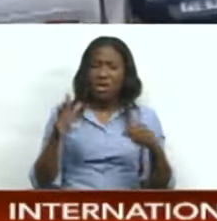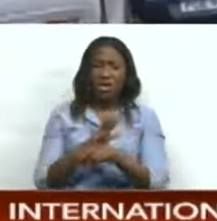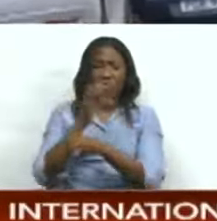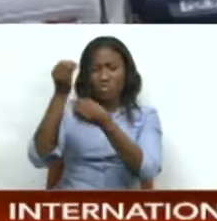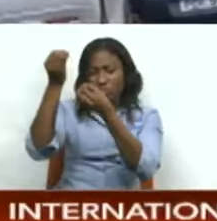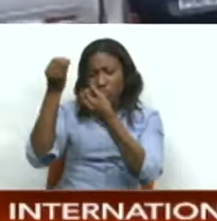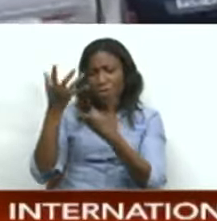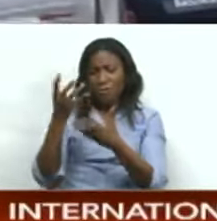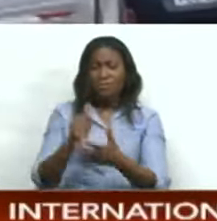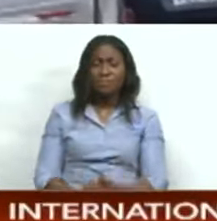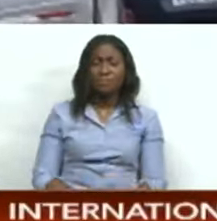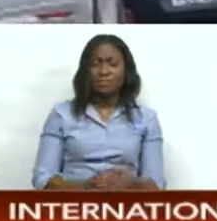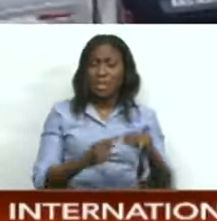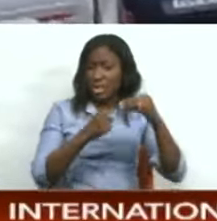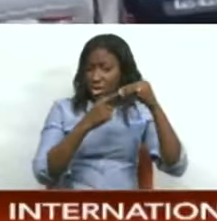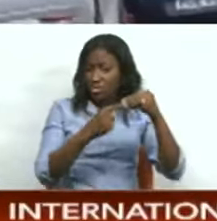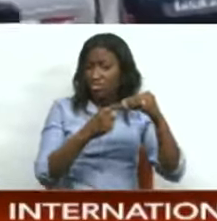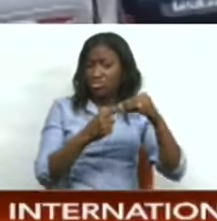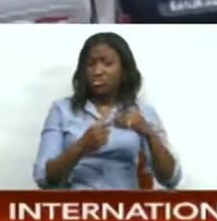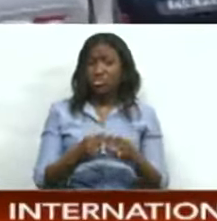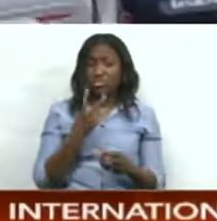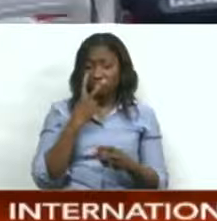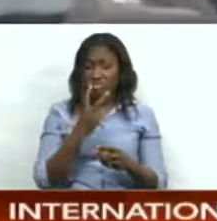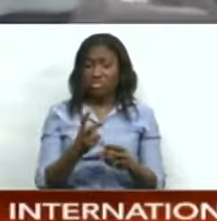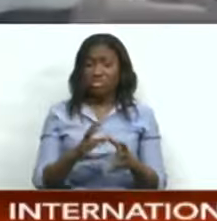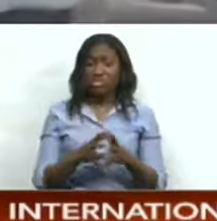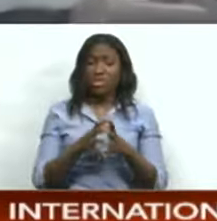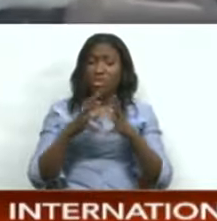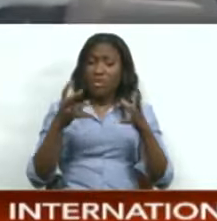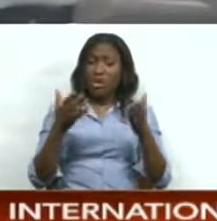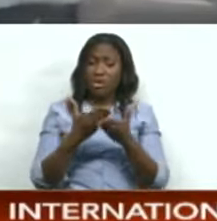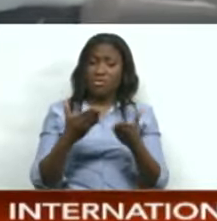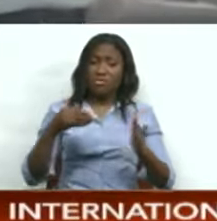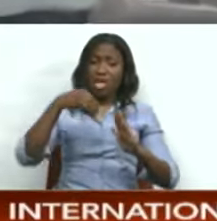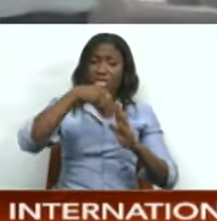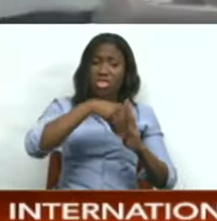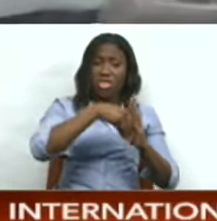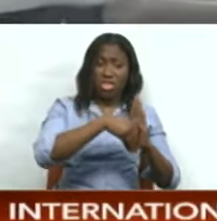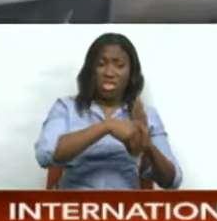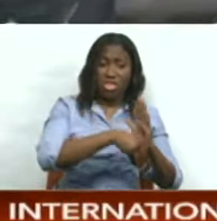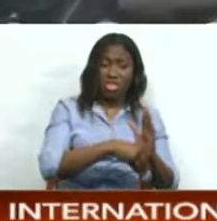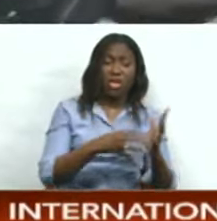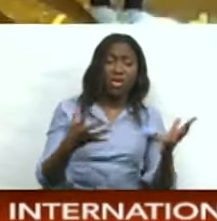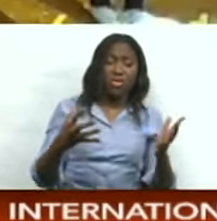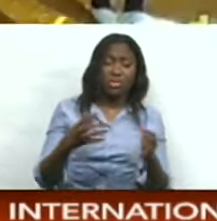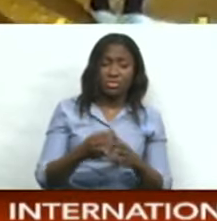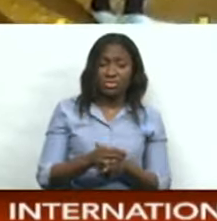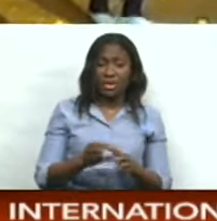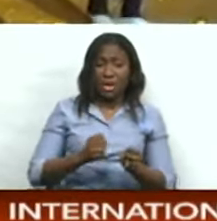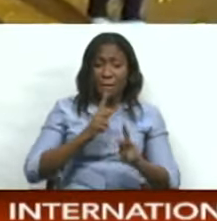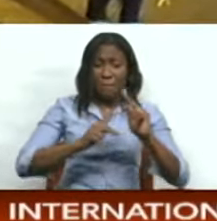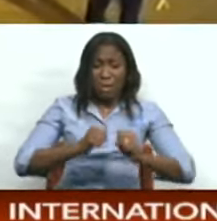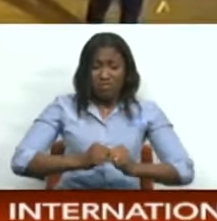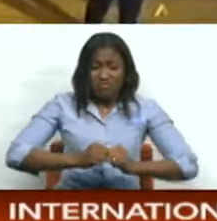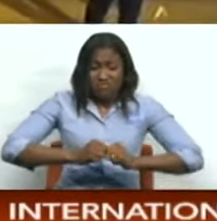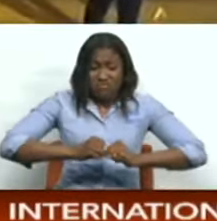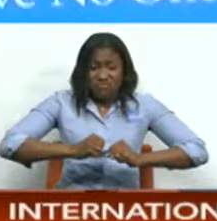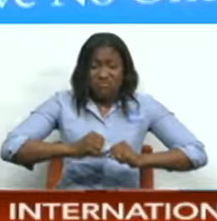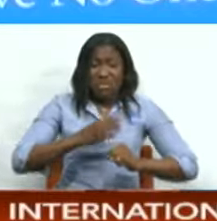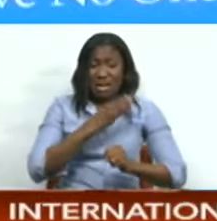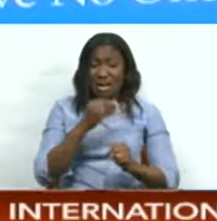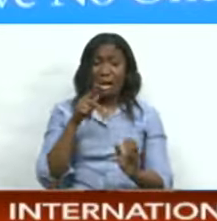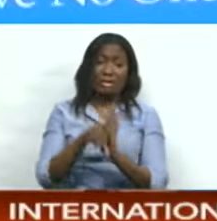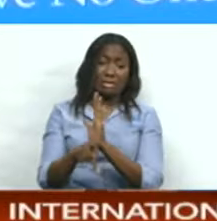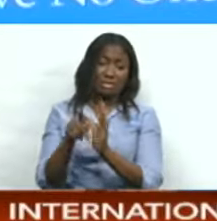particularly telling other targets that have been going backwards, such as the prevalence of obesity and homicide.